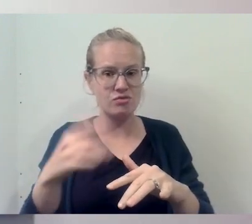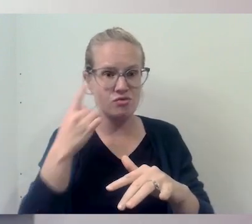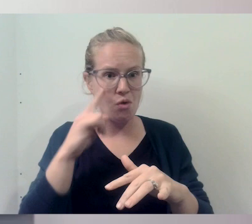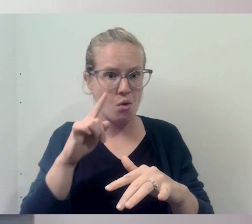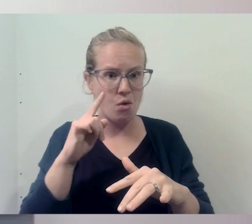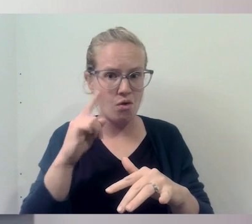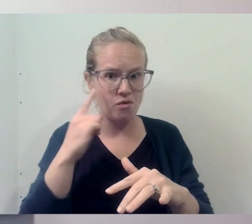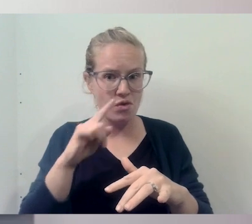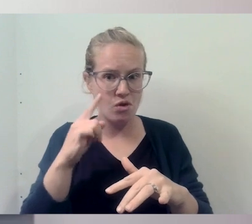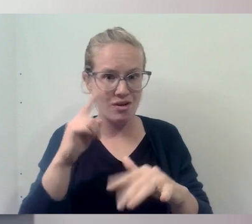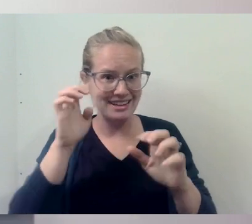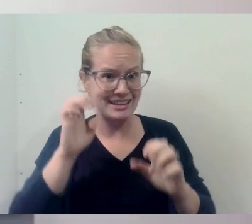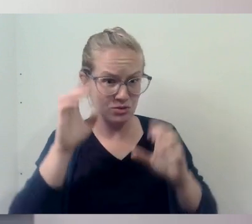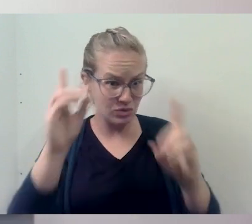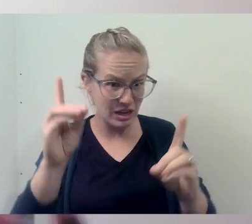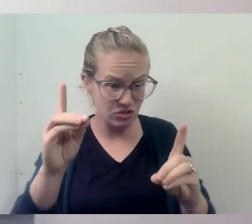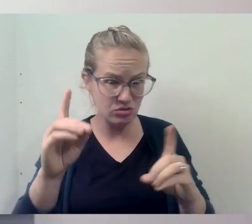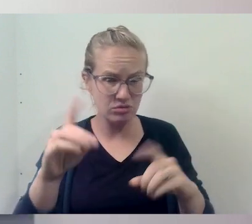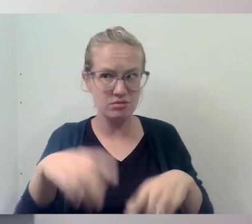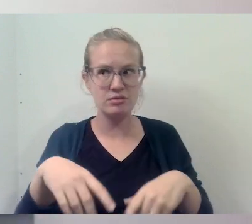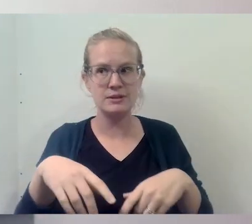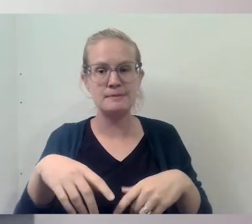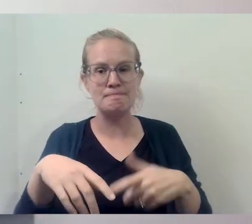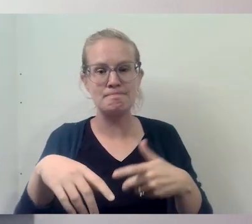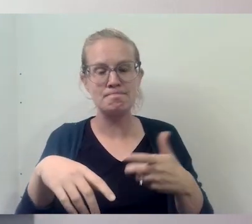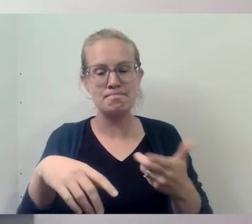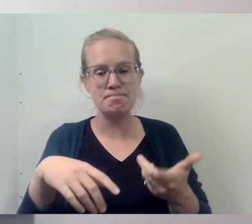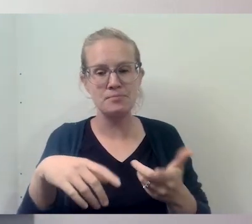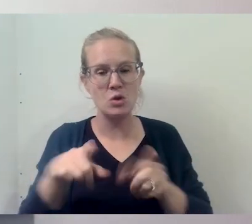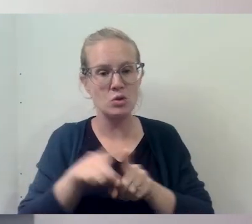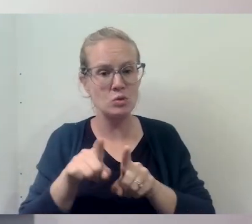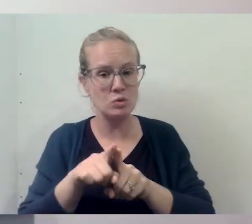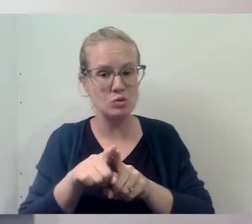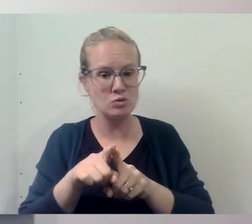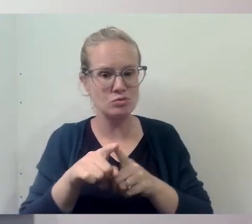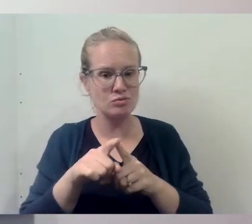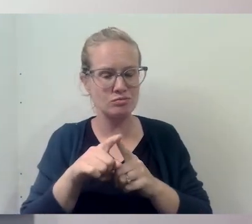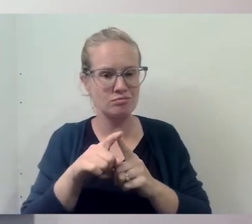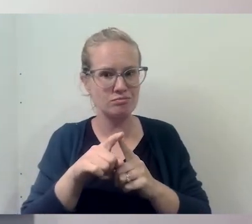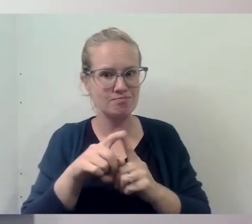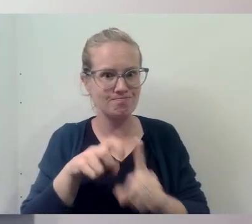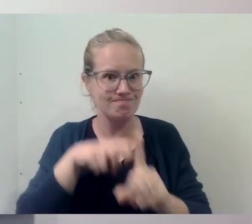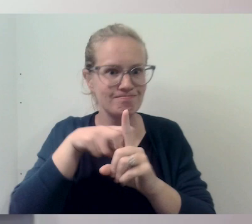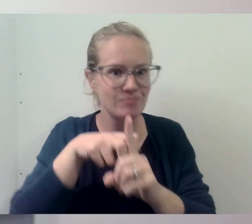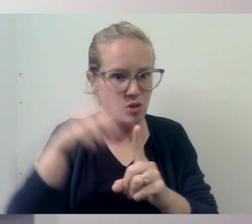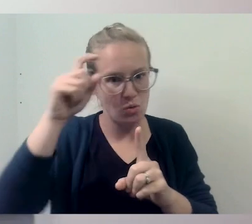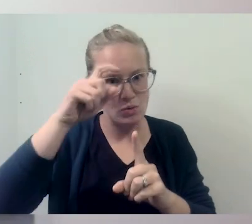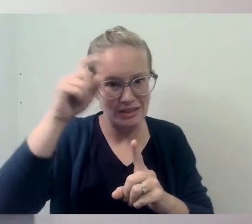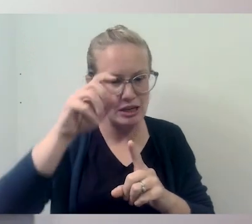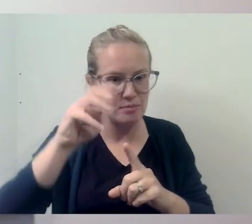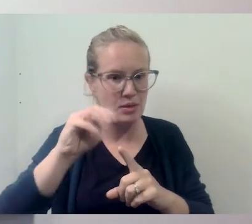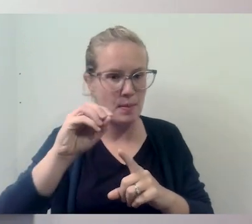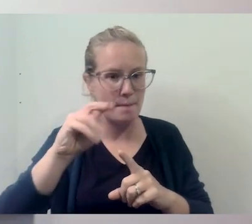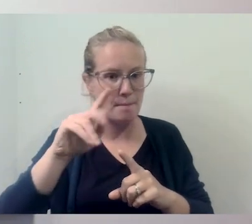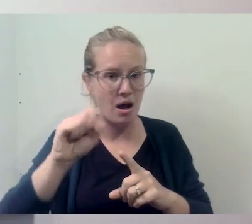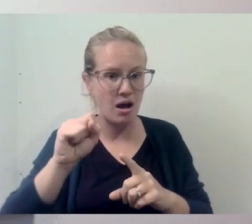to get some education and also to sharing the wisdom of the monks